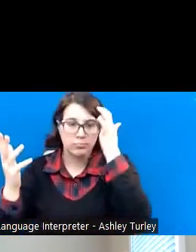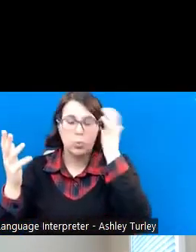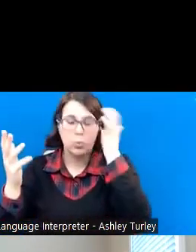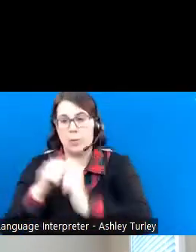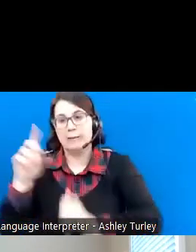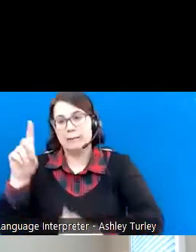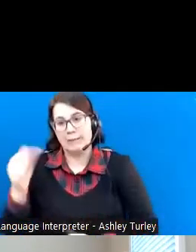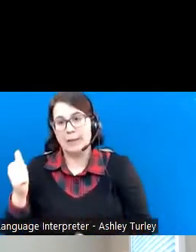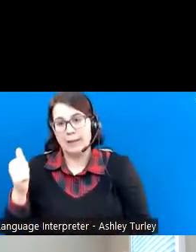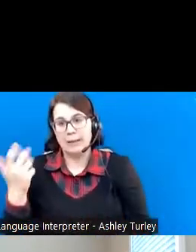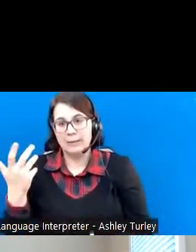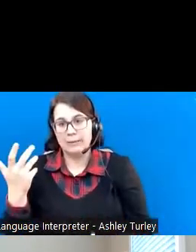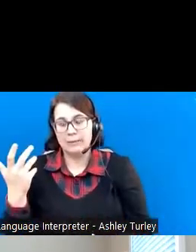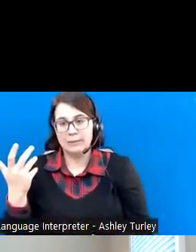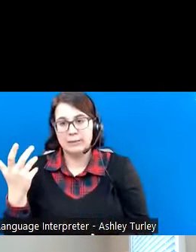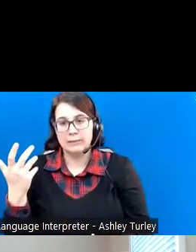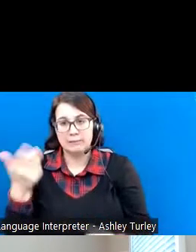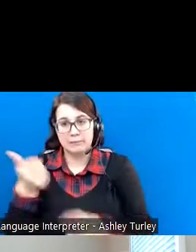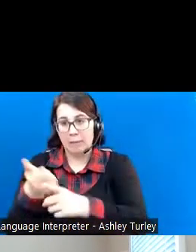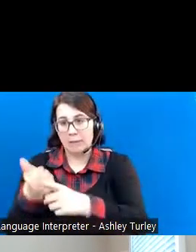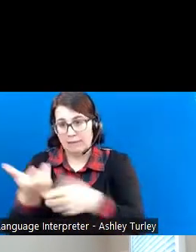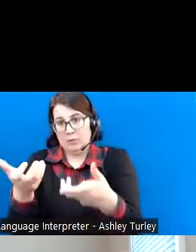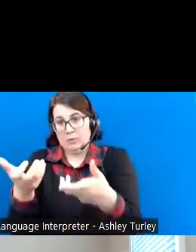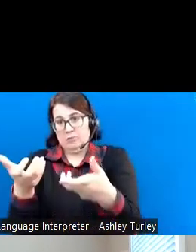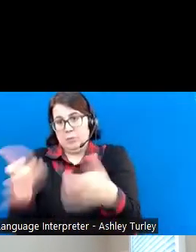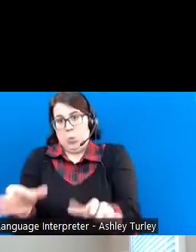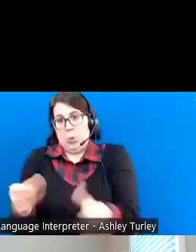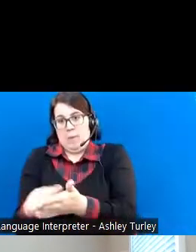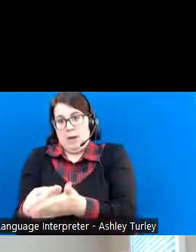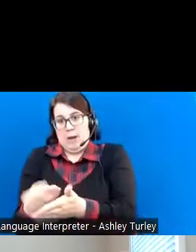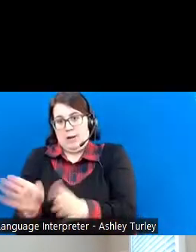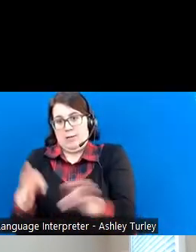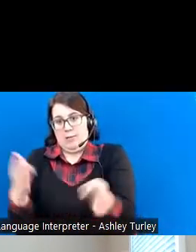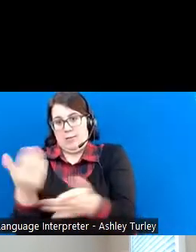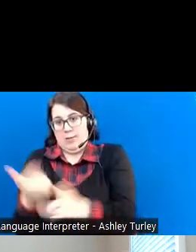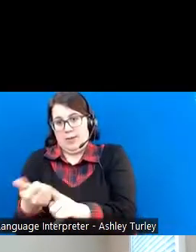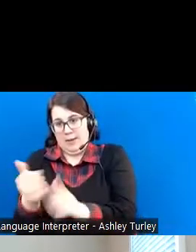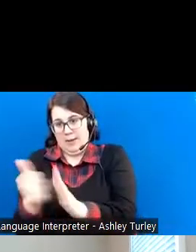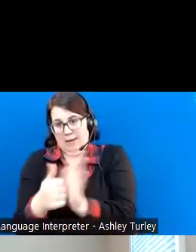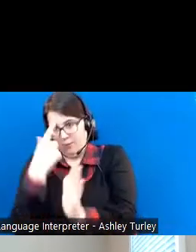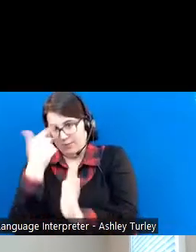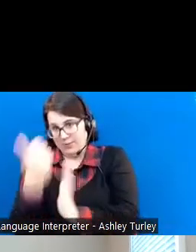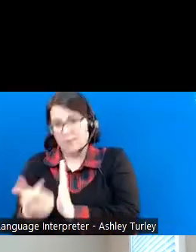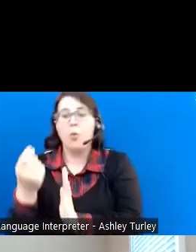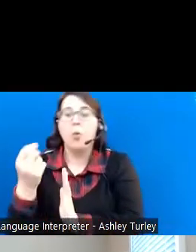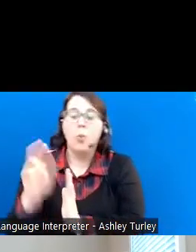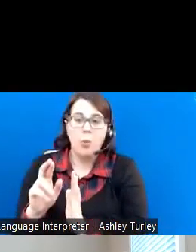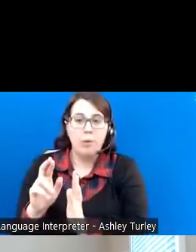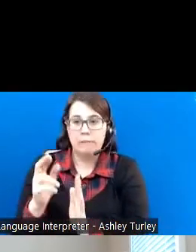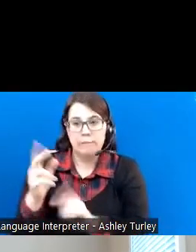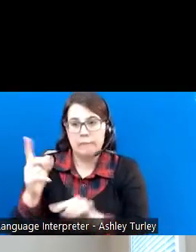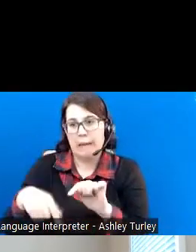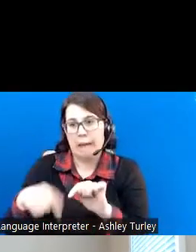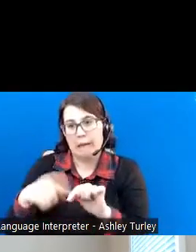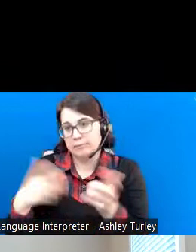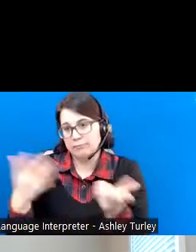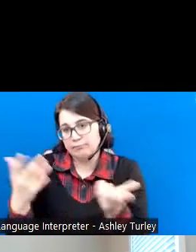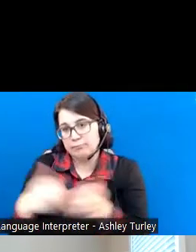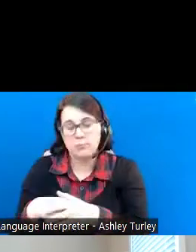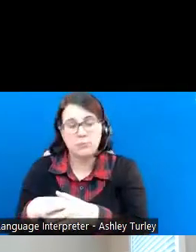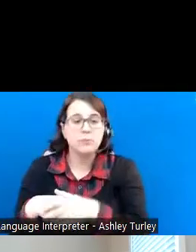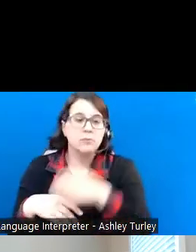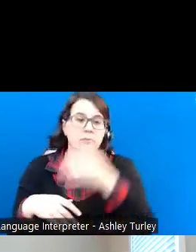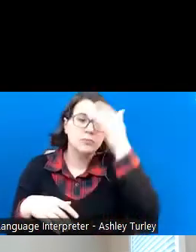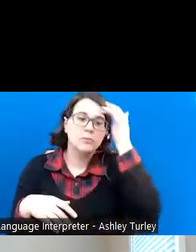disability who either chooses not to manage or open their own account or they're not able to. So an